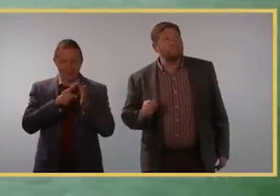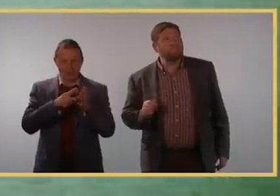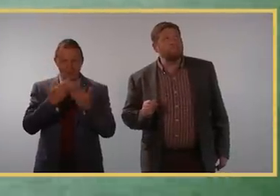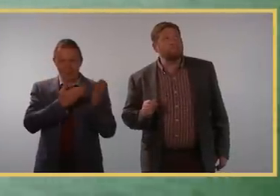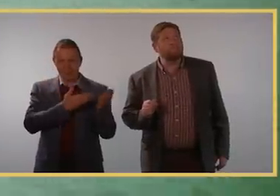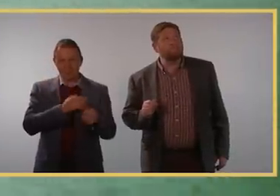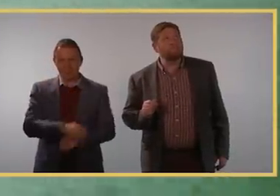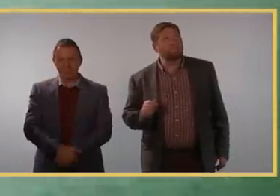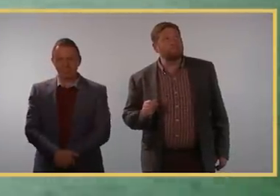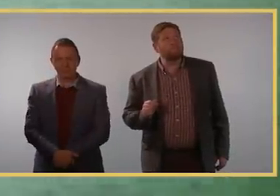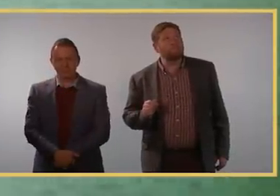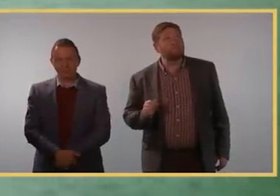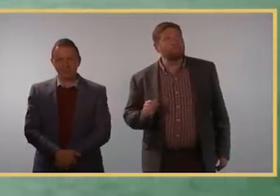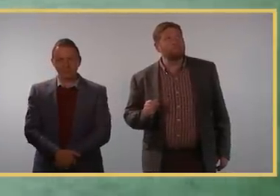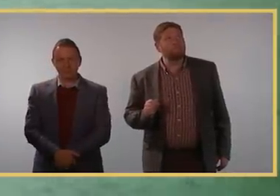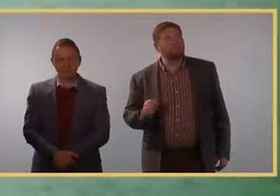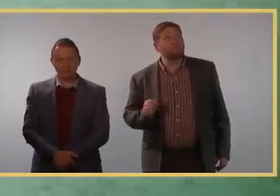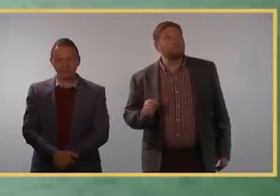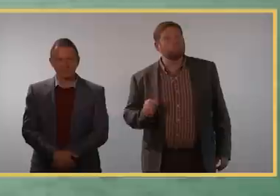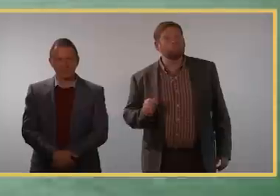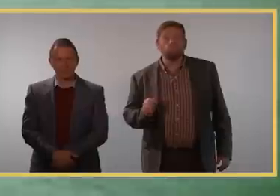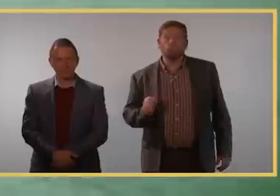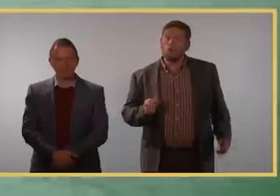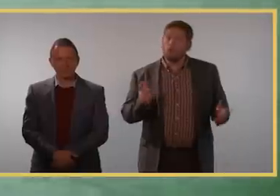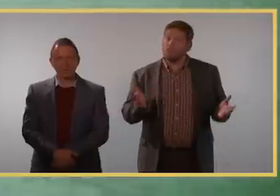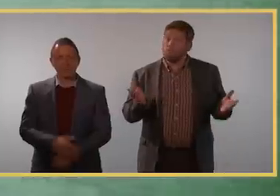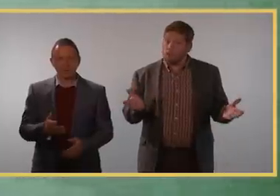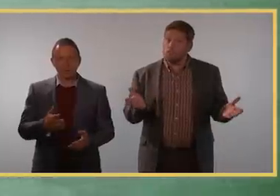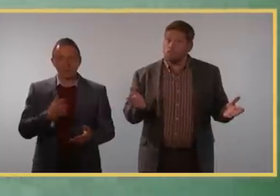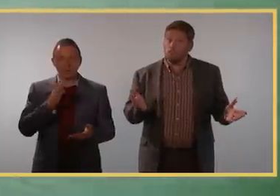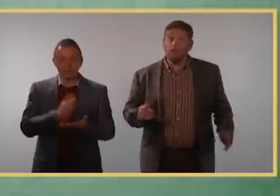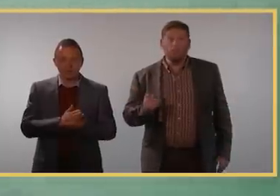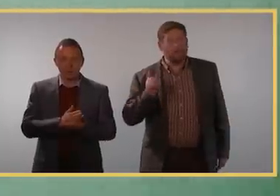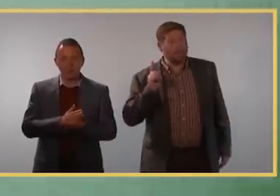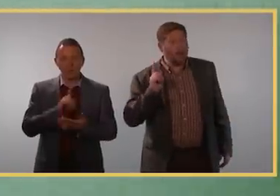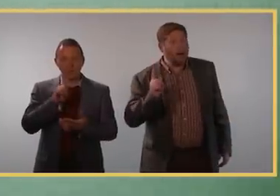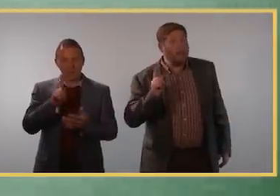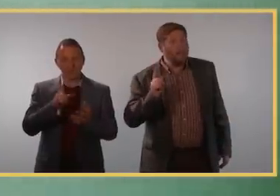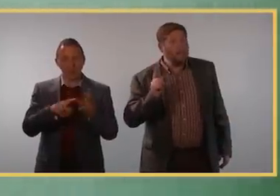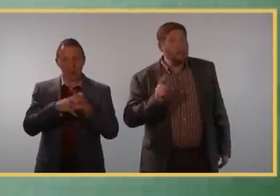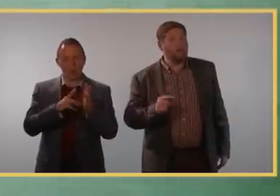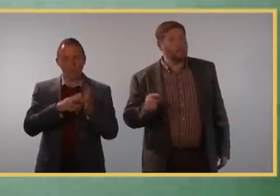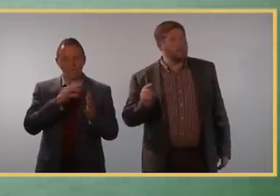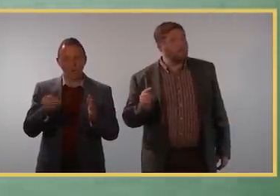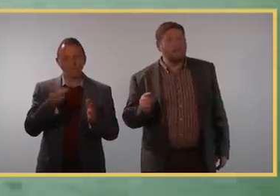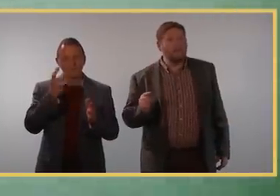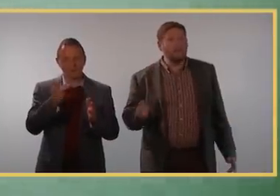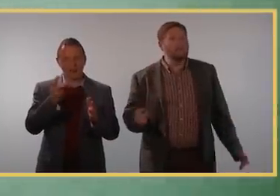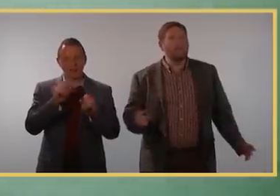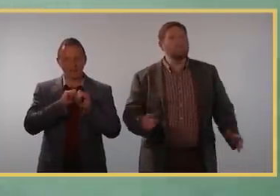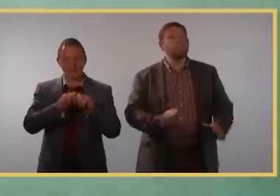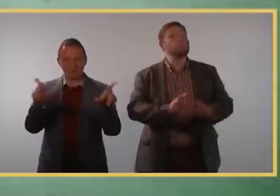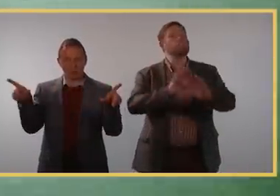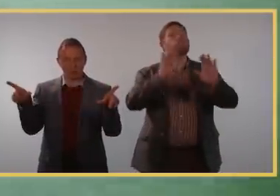hearing service provider, we are not owned by a hearing aid manufacturer. Which is true, but they are owned by the Italian